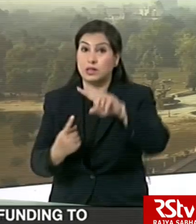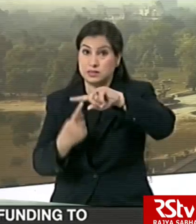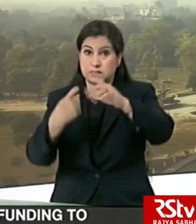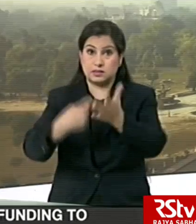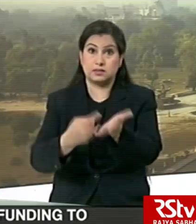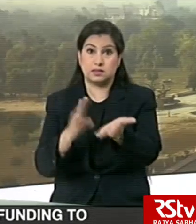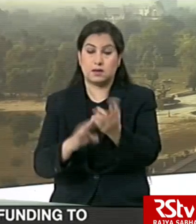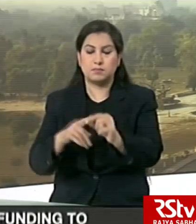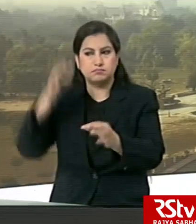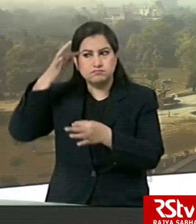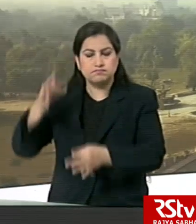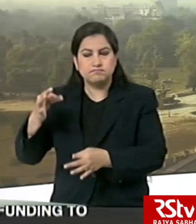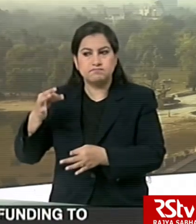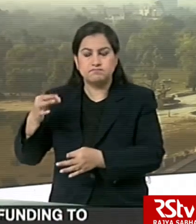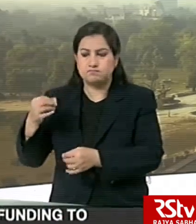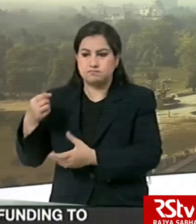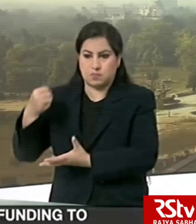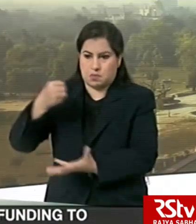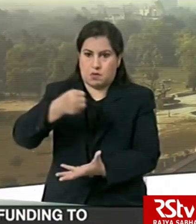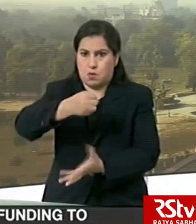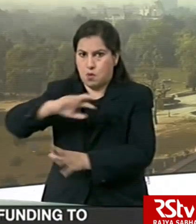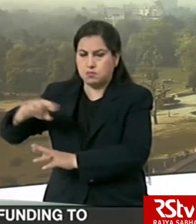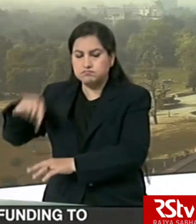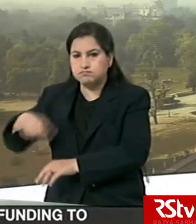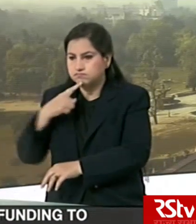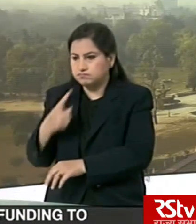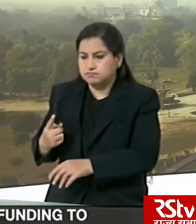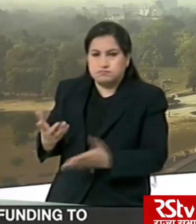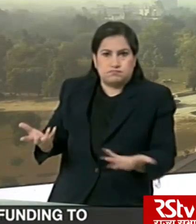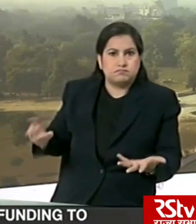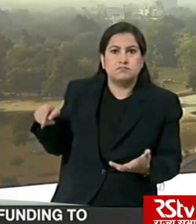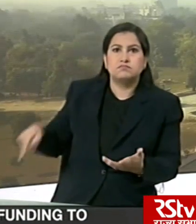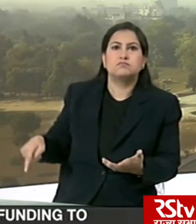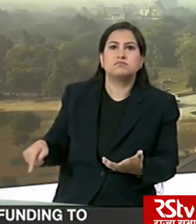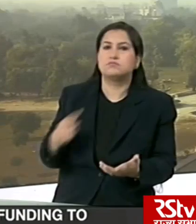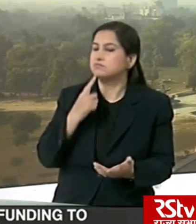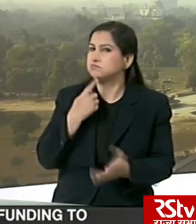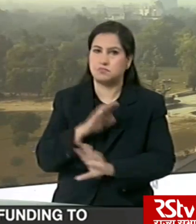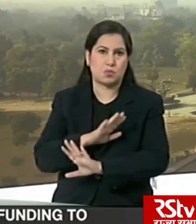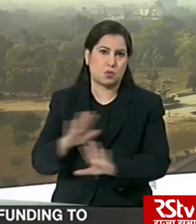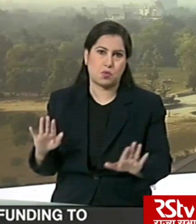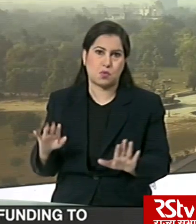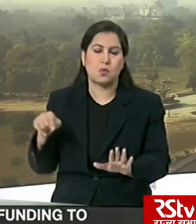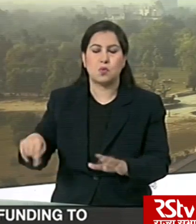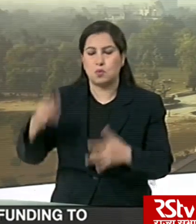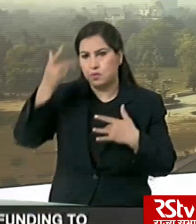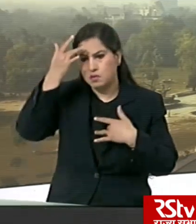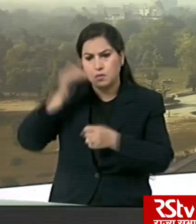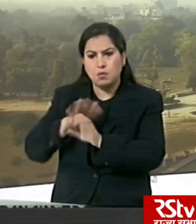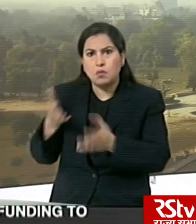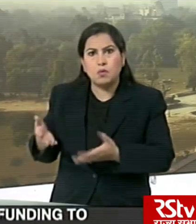of defunding the World Health Organization, Melinda Gates said, it makes absolutely no sense during a pandemic.